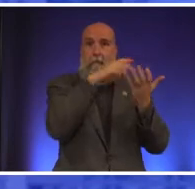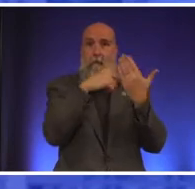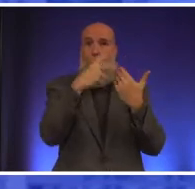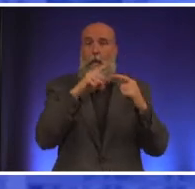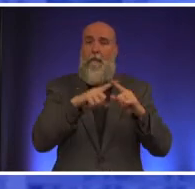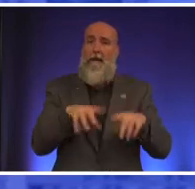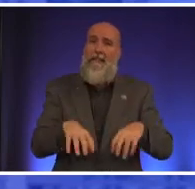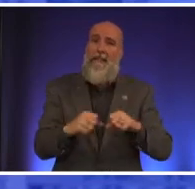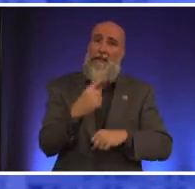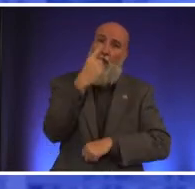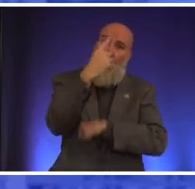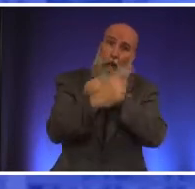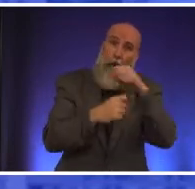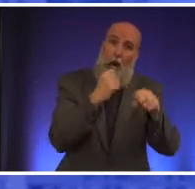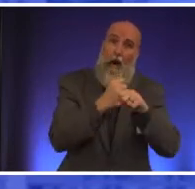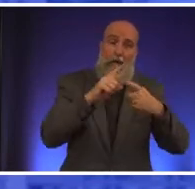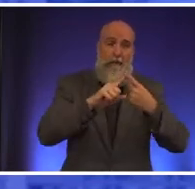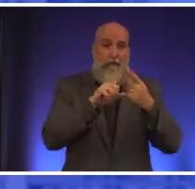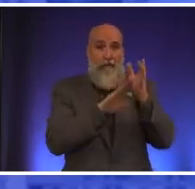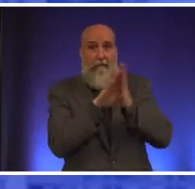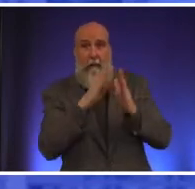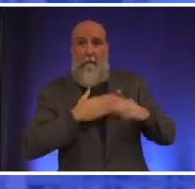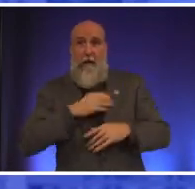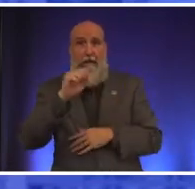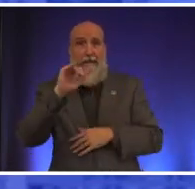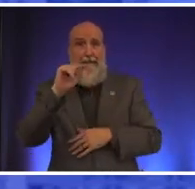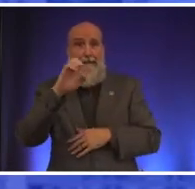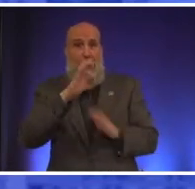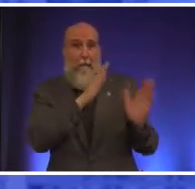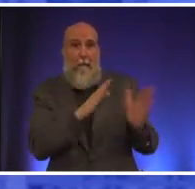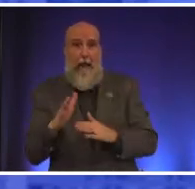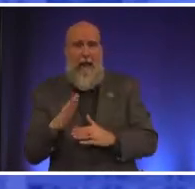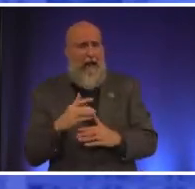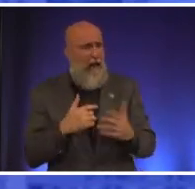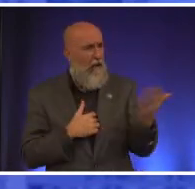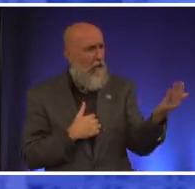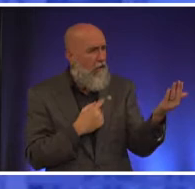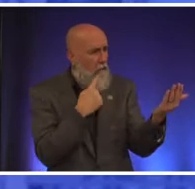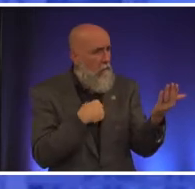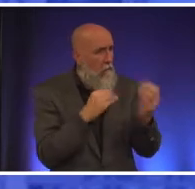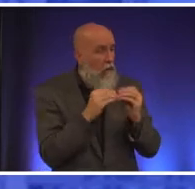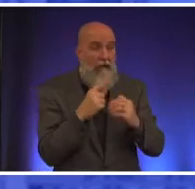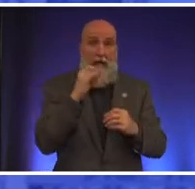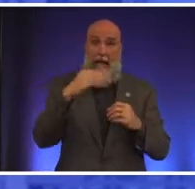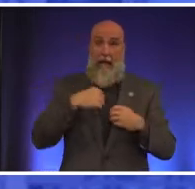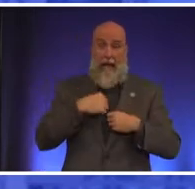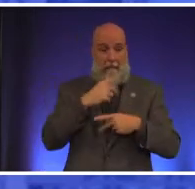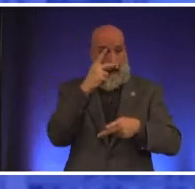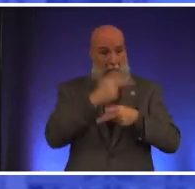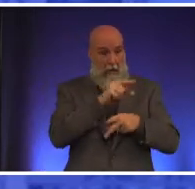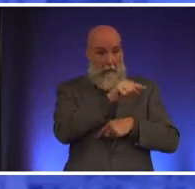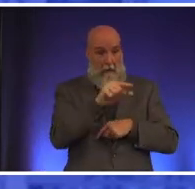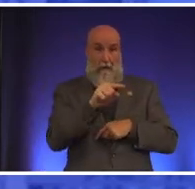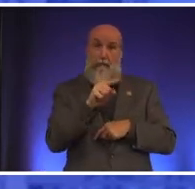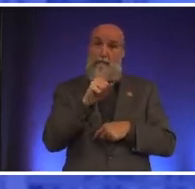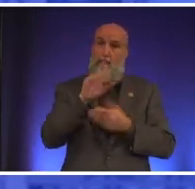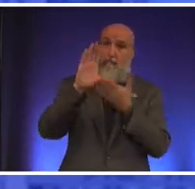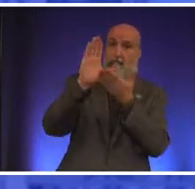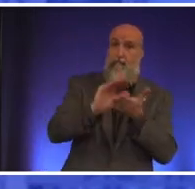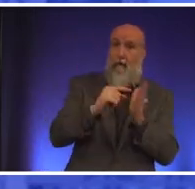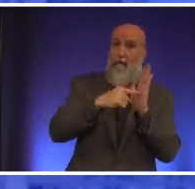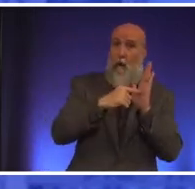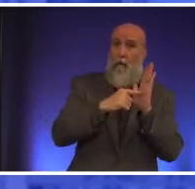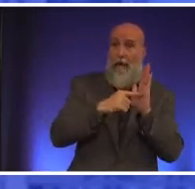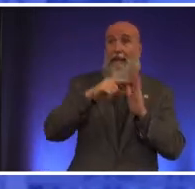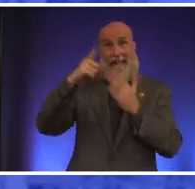just to get my site plan approved and and i said well tell me more and he said well if i keep some of these units at a more affordable rate the city will